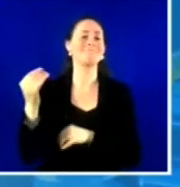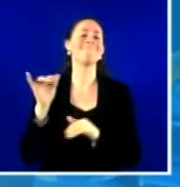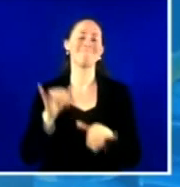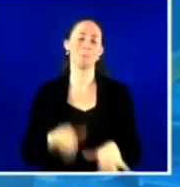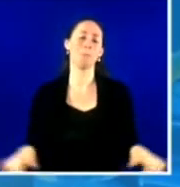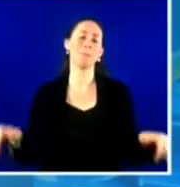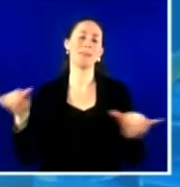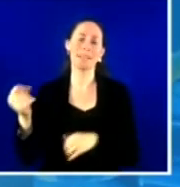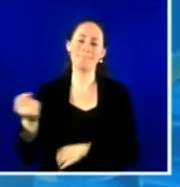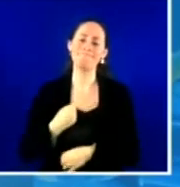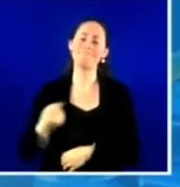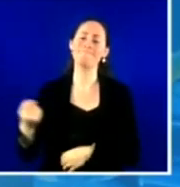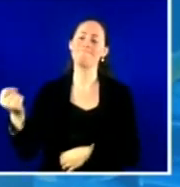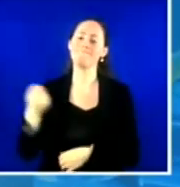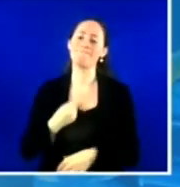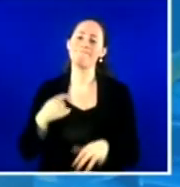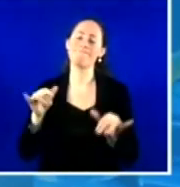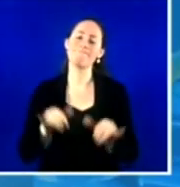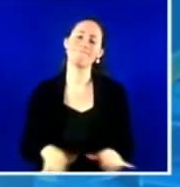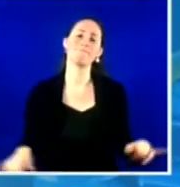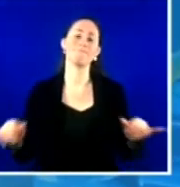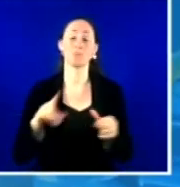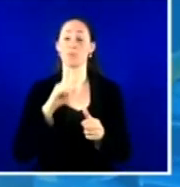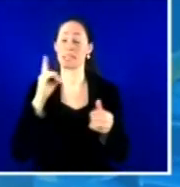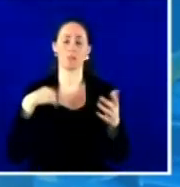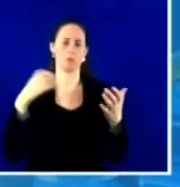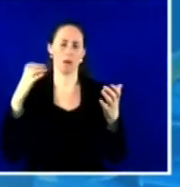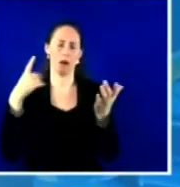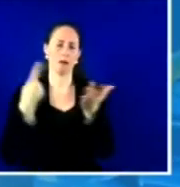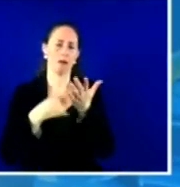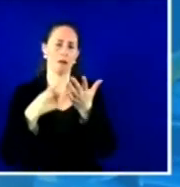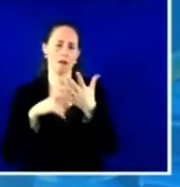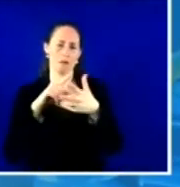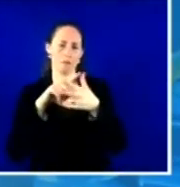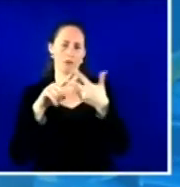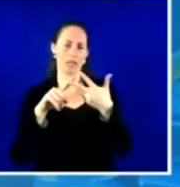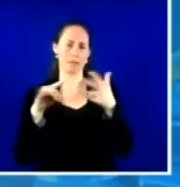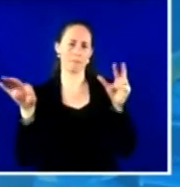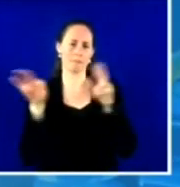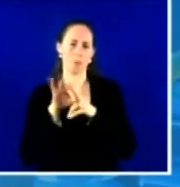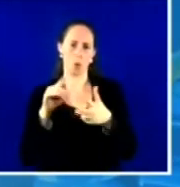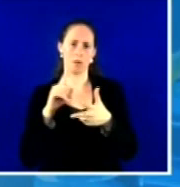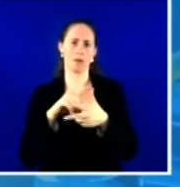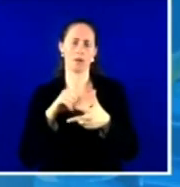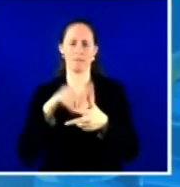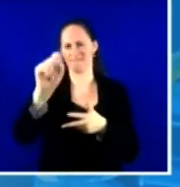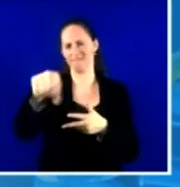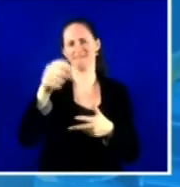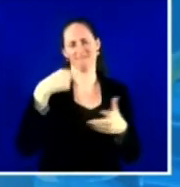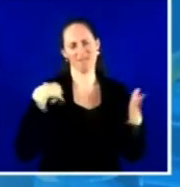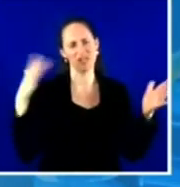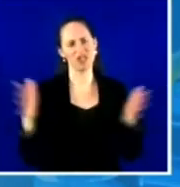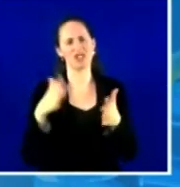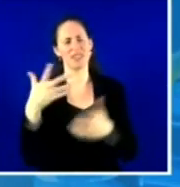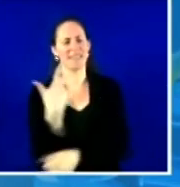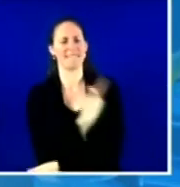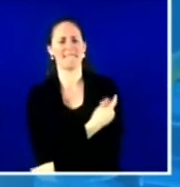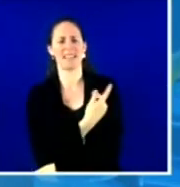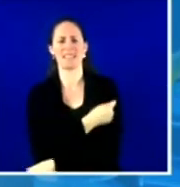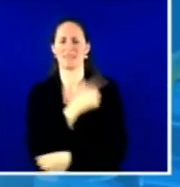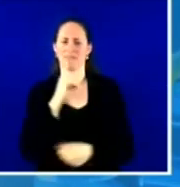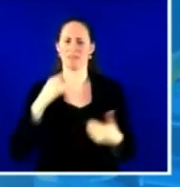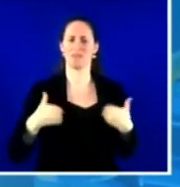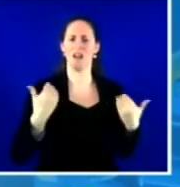key issues that compel me to recommend vaccine for adolescents. And in fact, given my own adolescents their